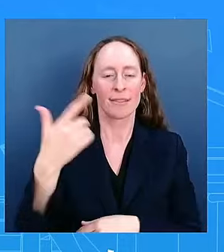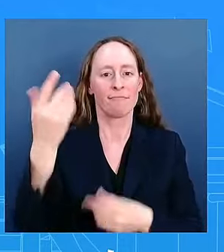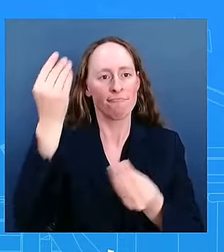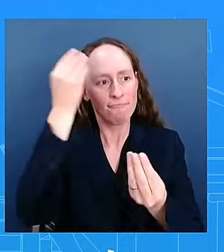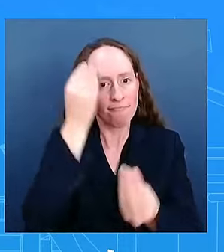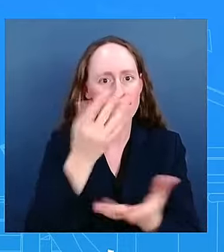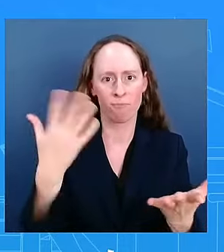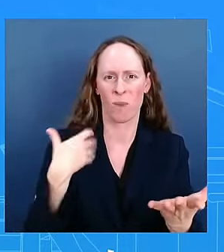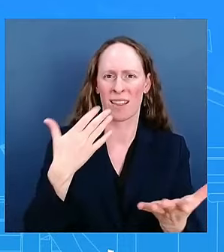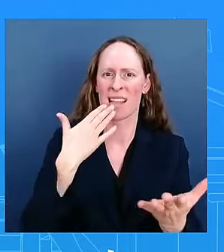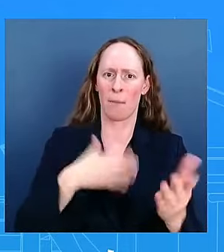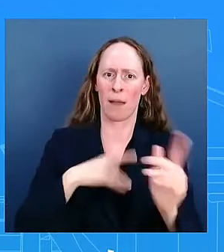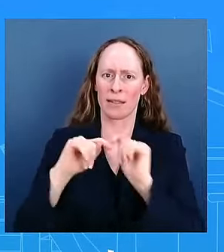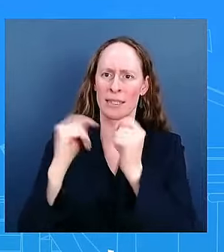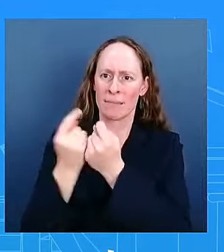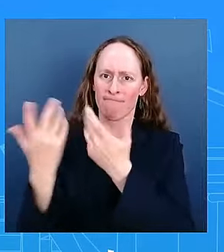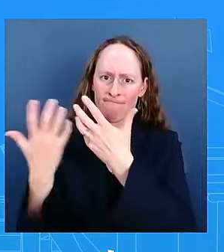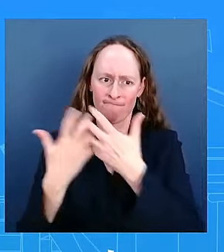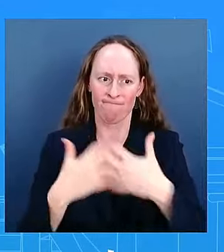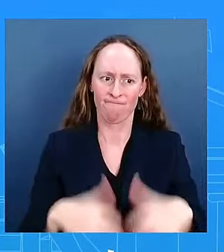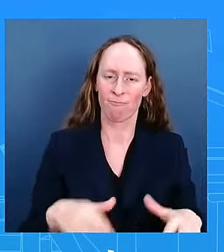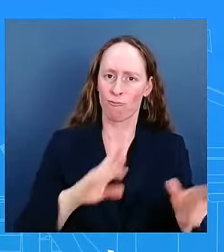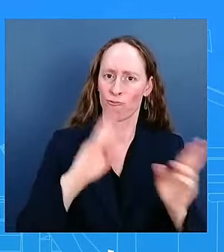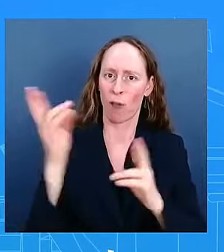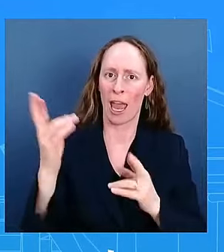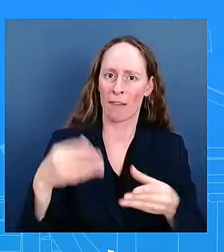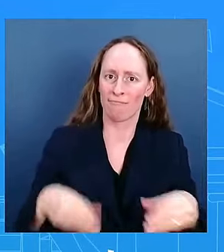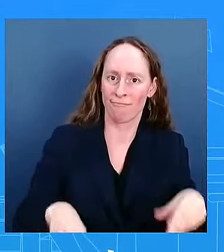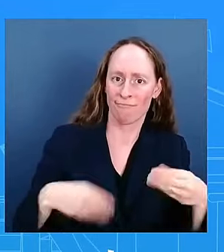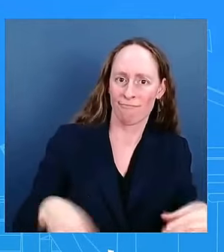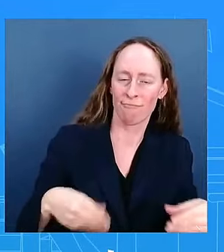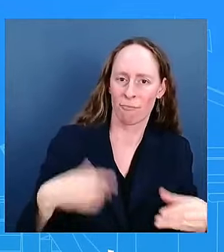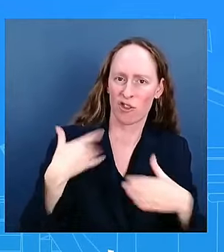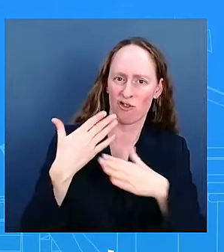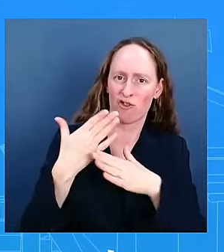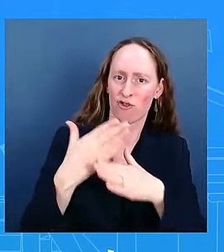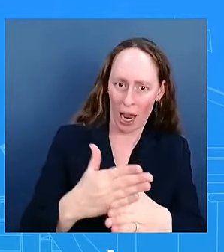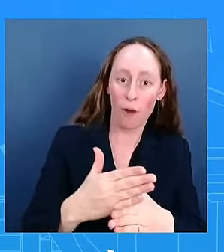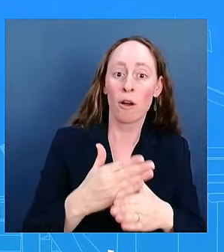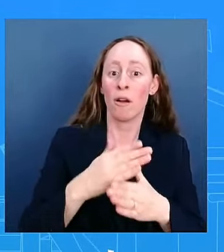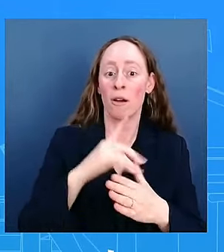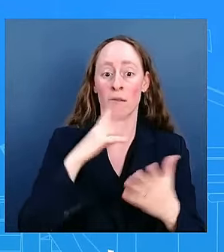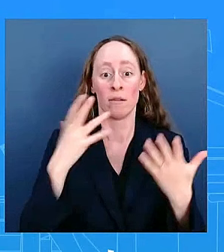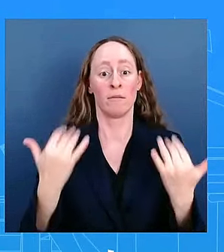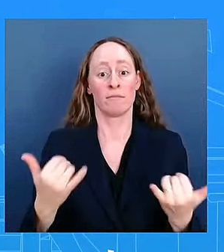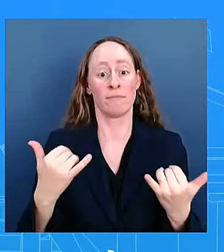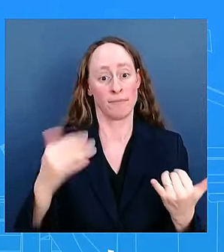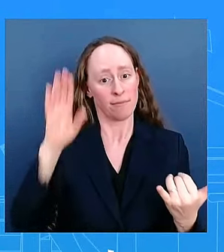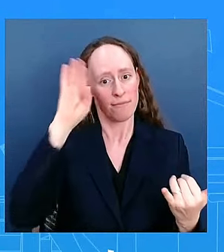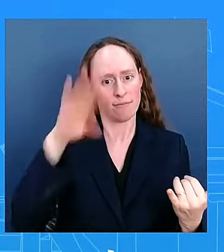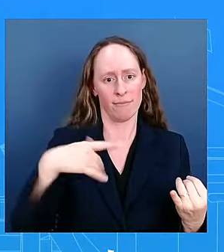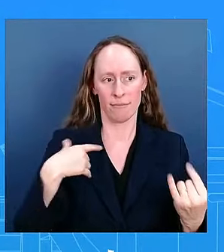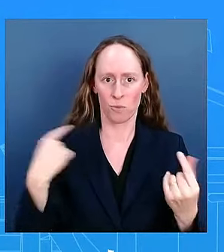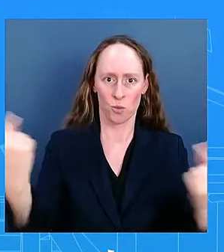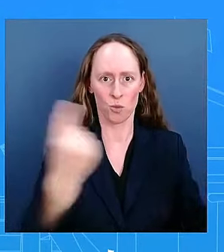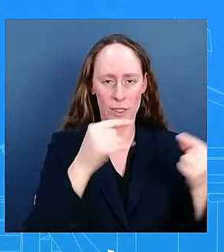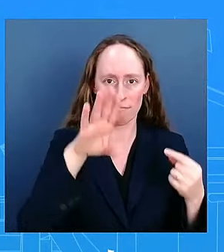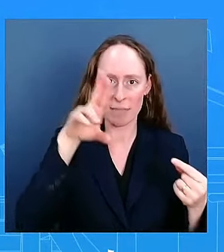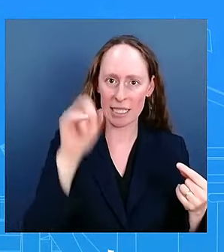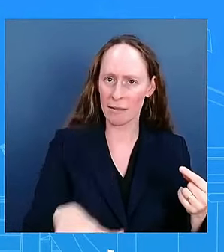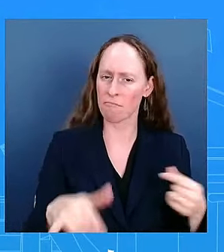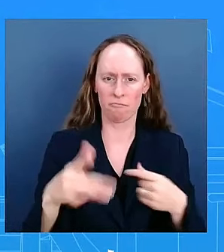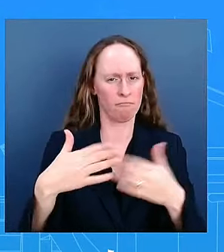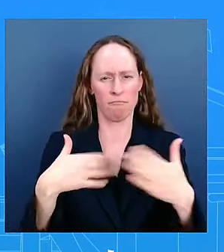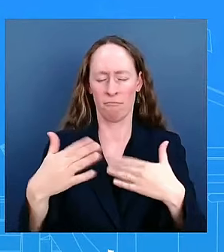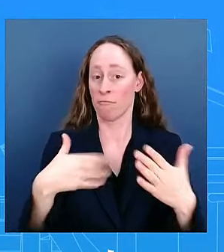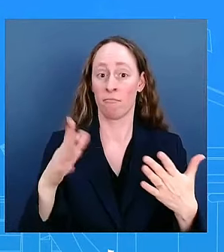positive data week so far and it's not over we learned today that real gdp rose 2.8 percent